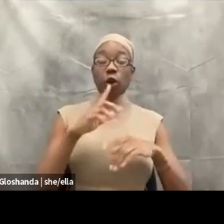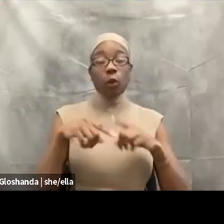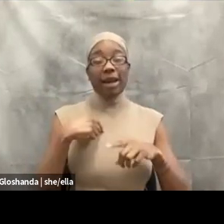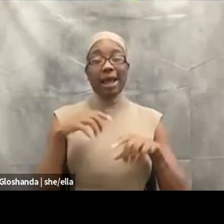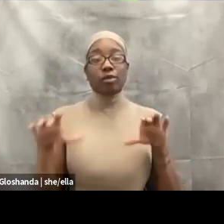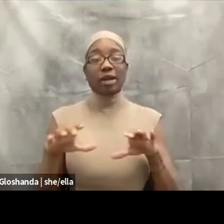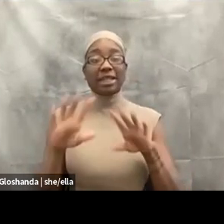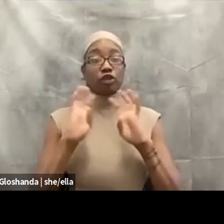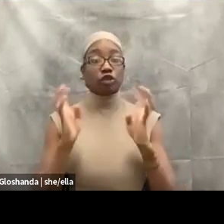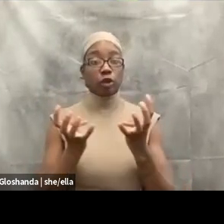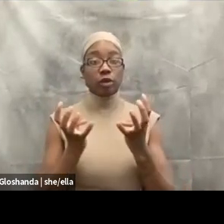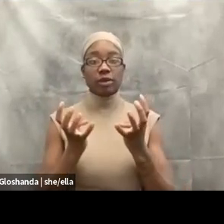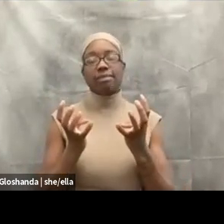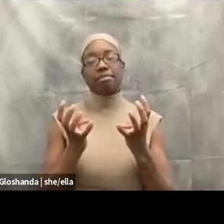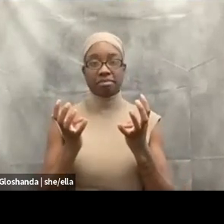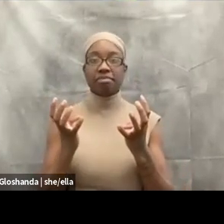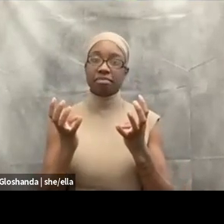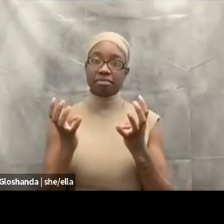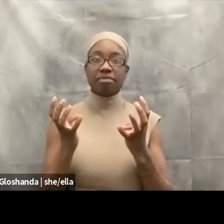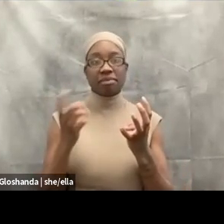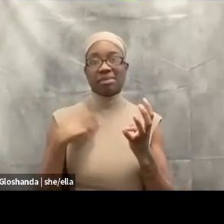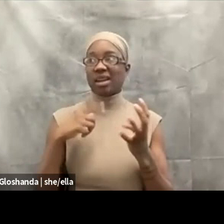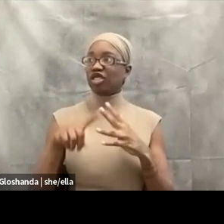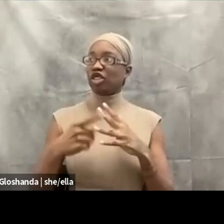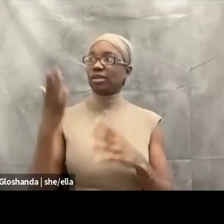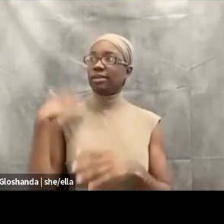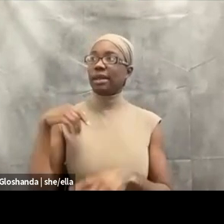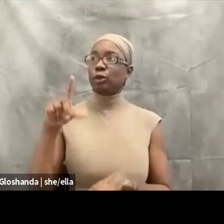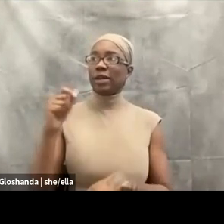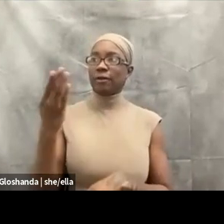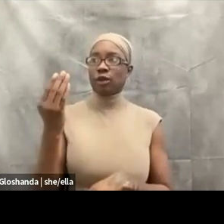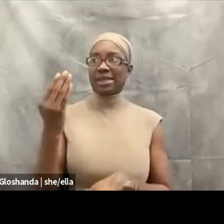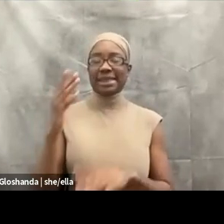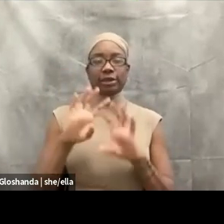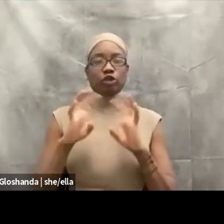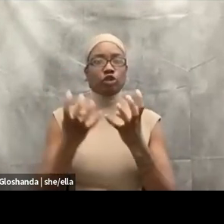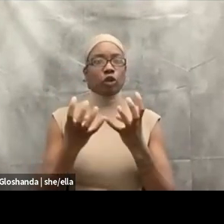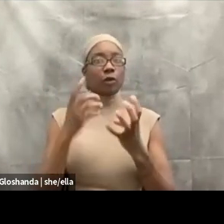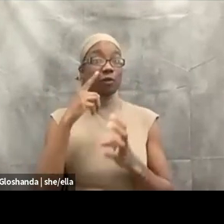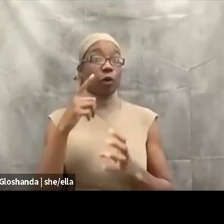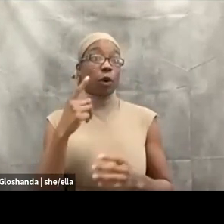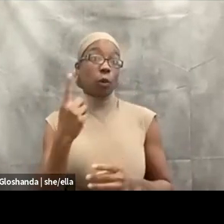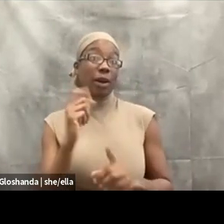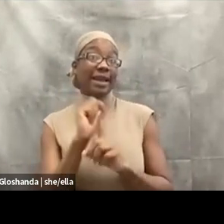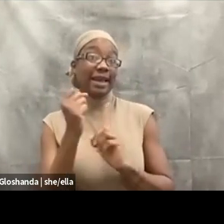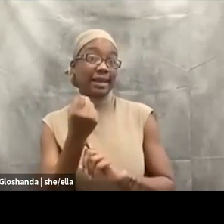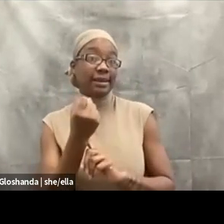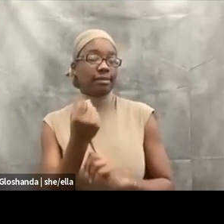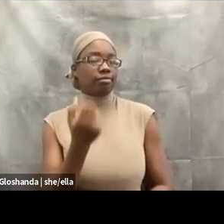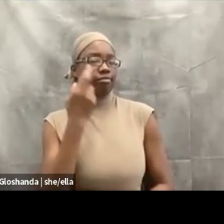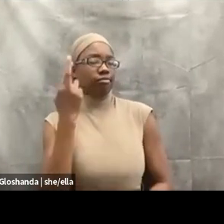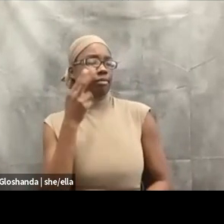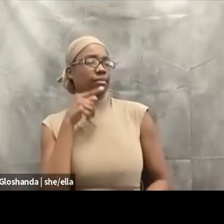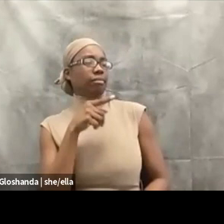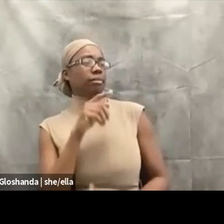started, I started circle keeping in 2014 for a case and realized through that case and using that as a tool